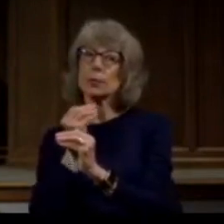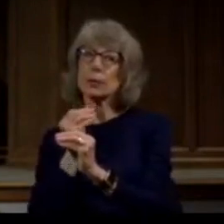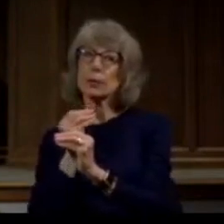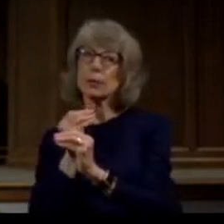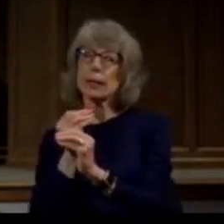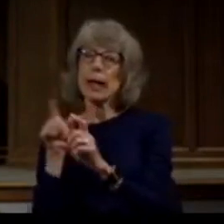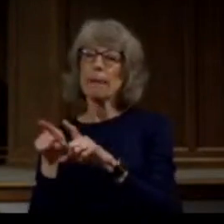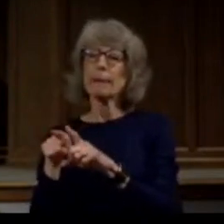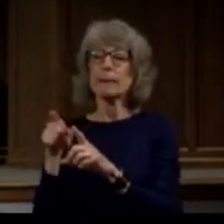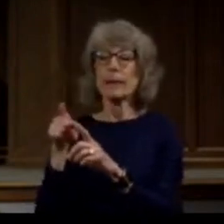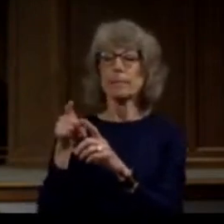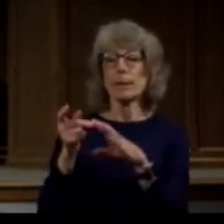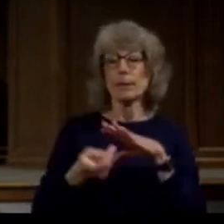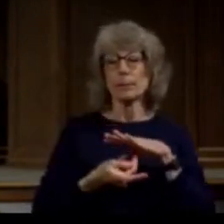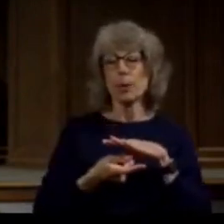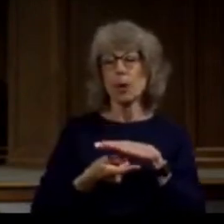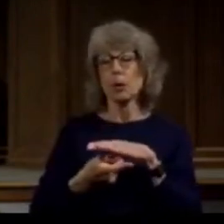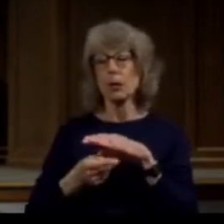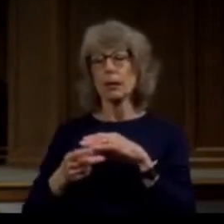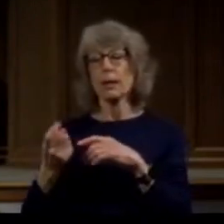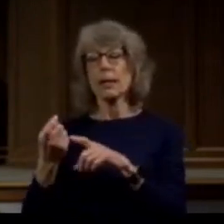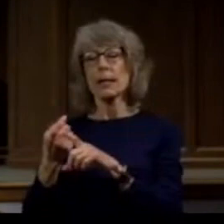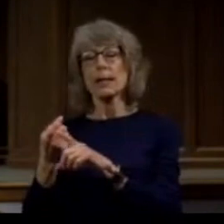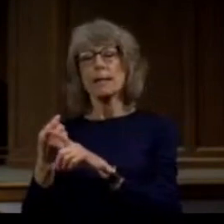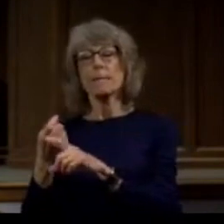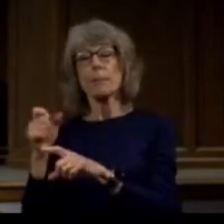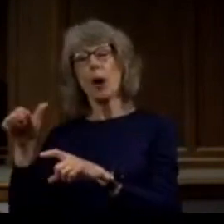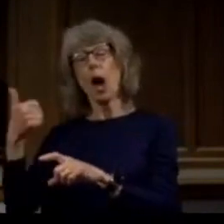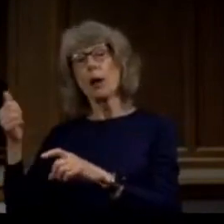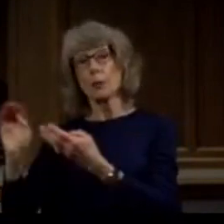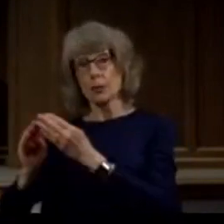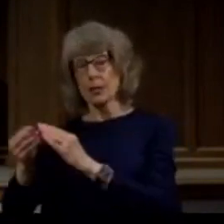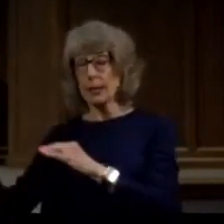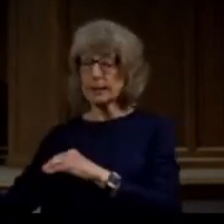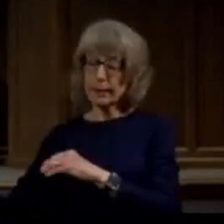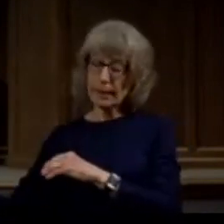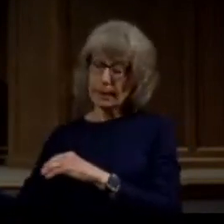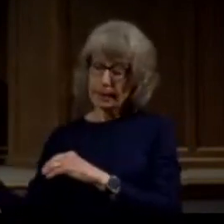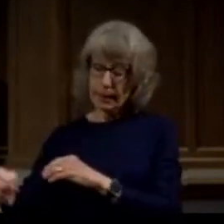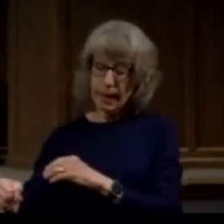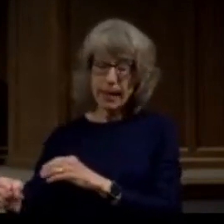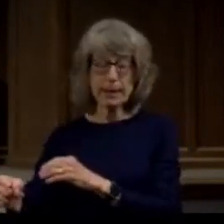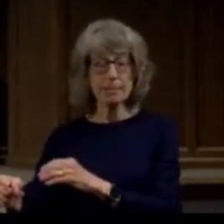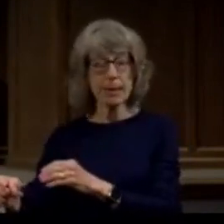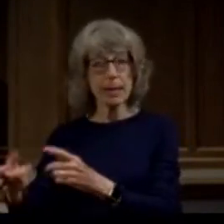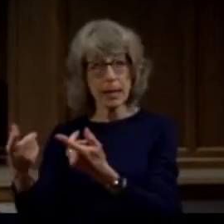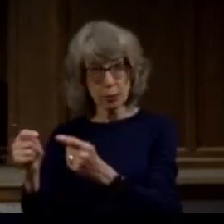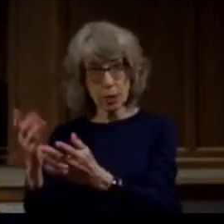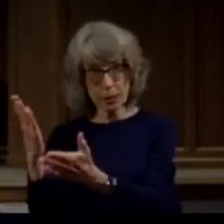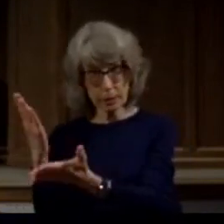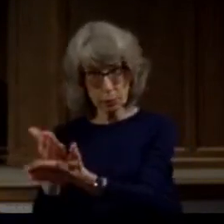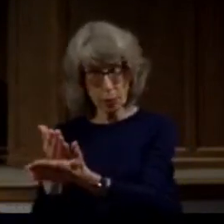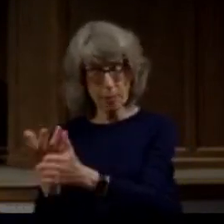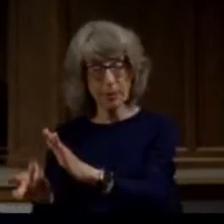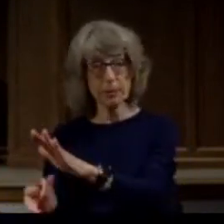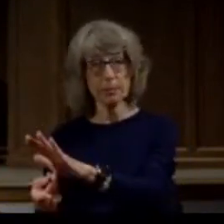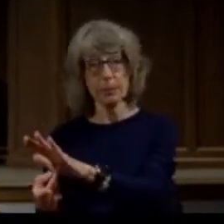like Paul came from two other cities came to Lystra with intent to silence this man.